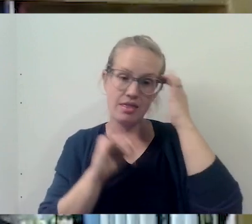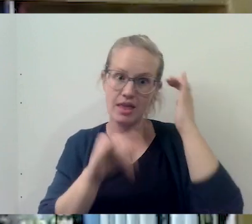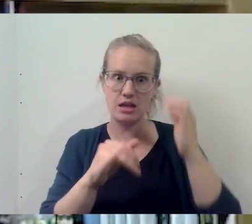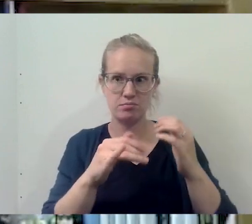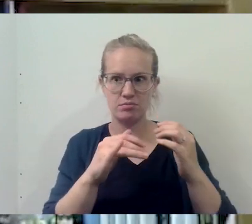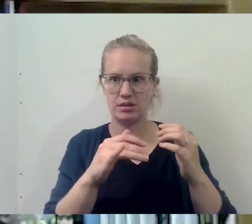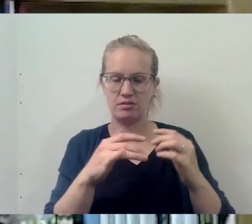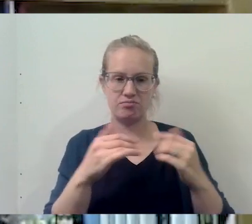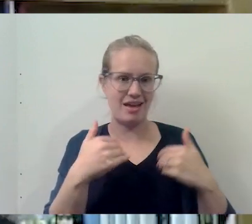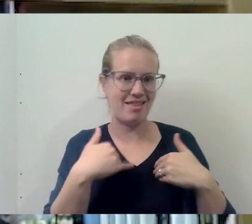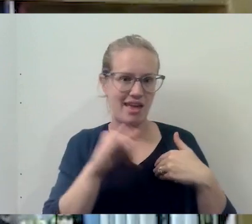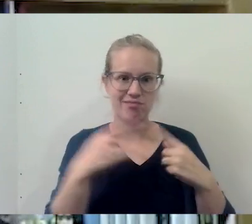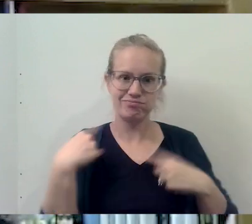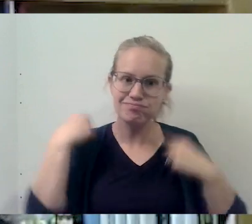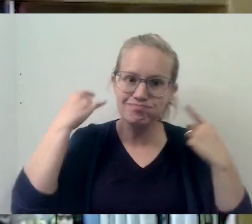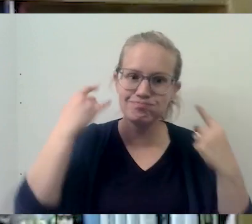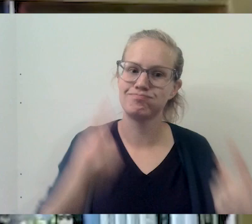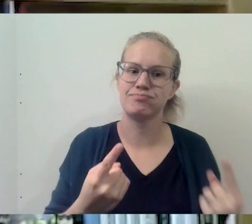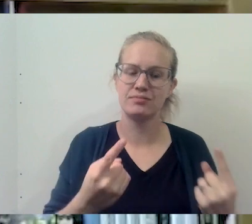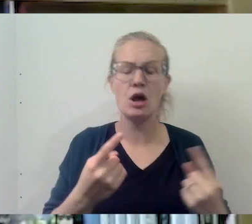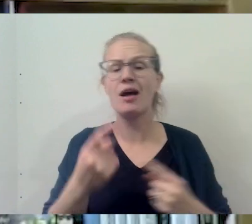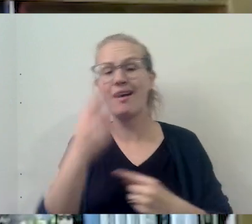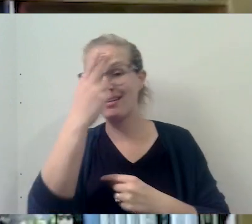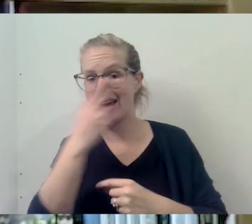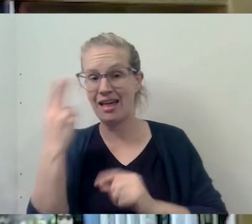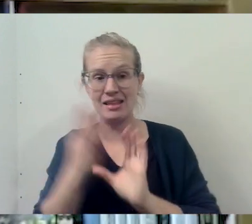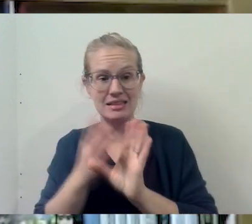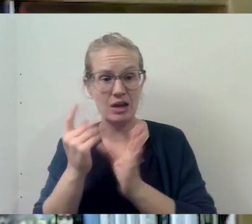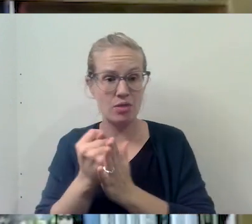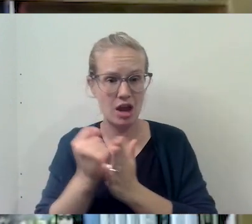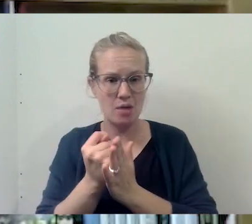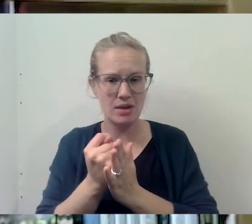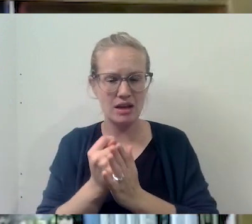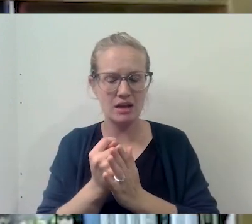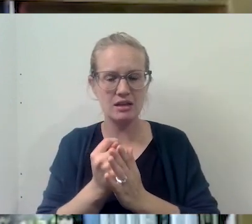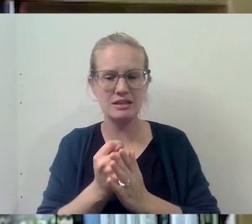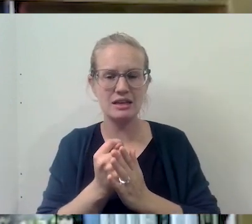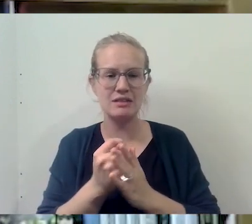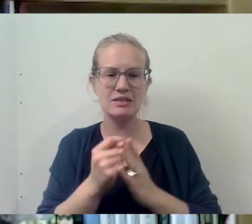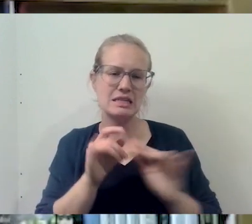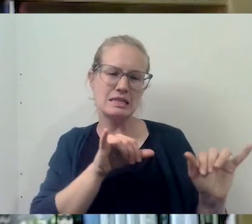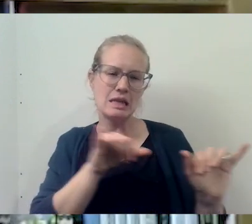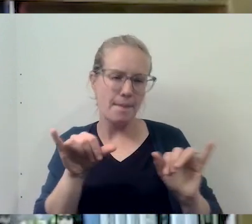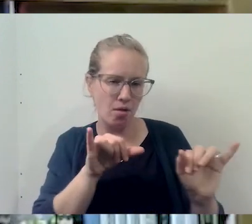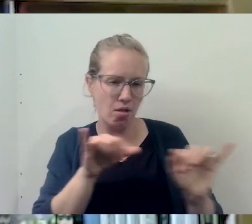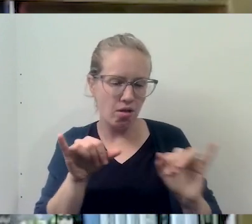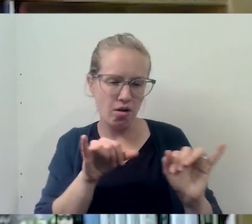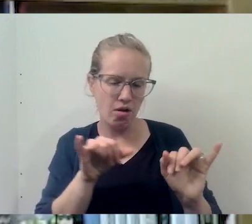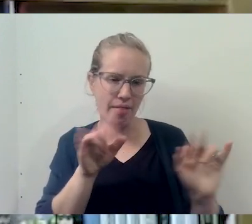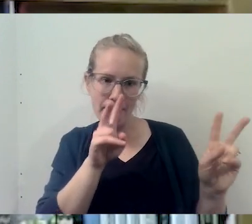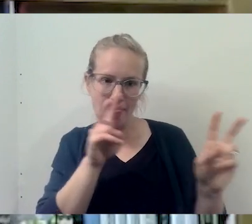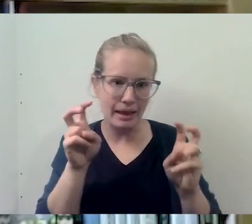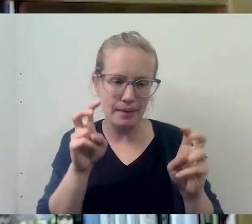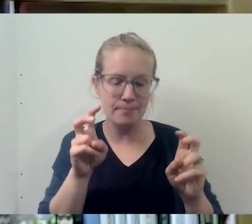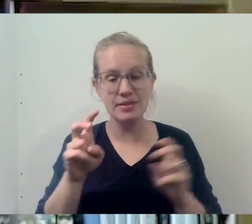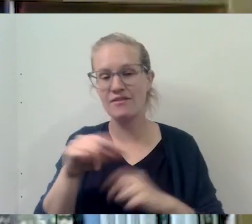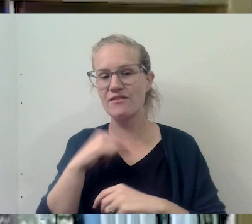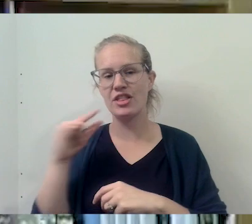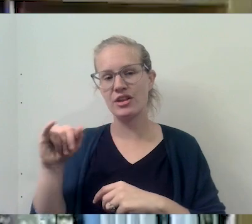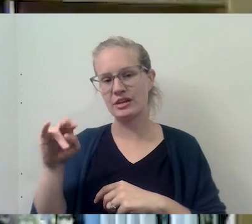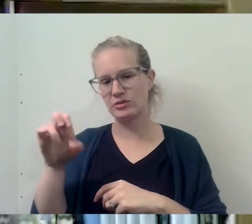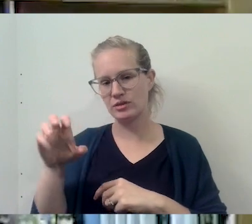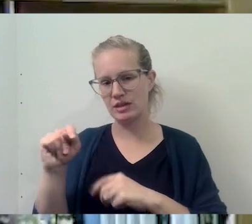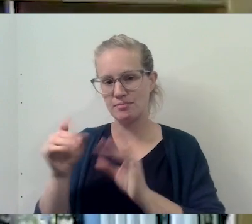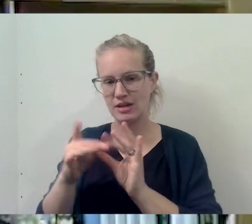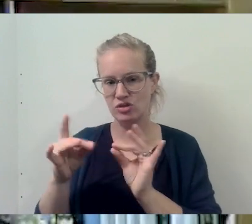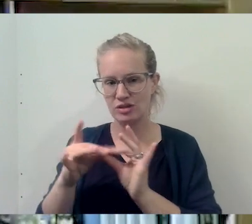Catholic psychotherapy, I think, is this sort of a, a variation on that theme, if you will. And as, as, uh, Father Innocent said, you know,